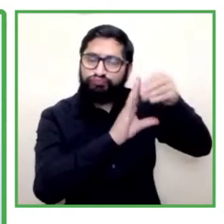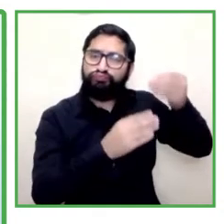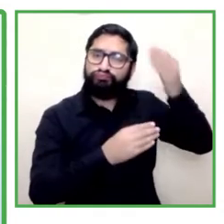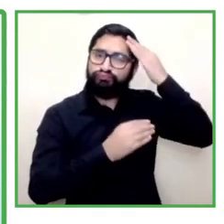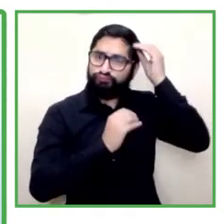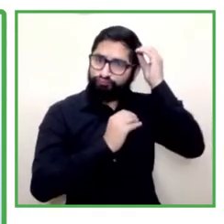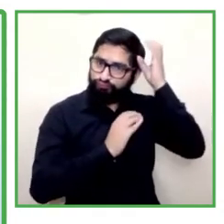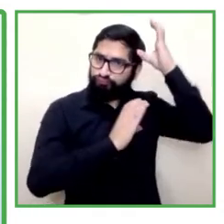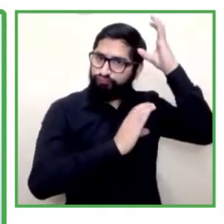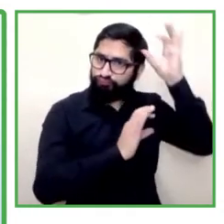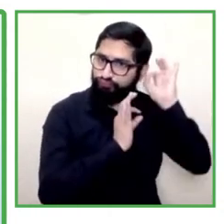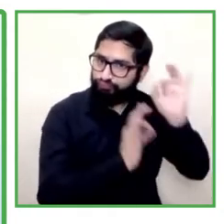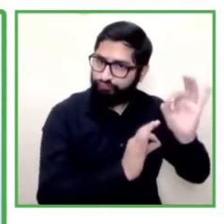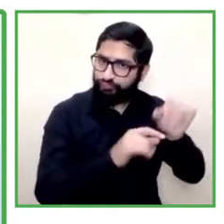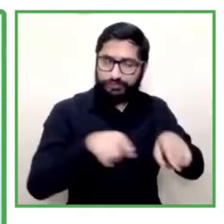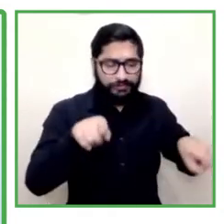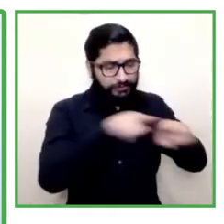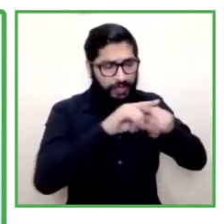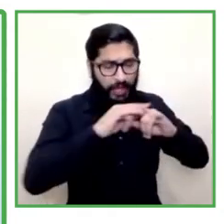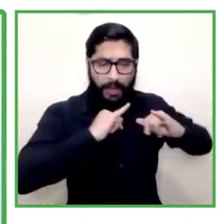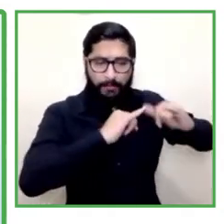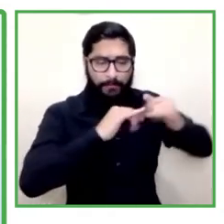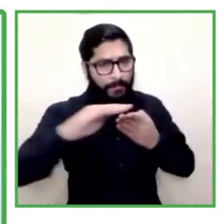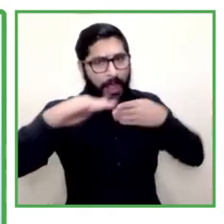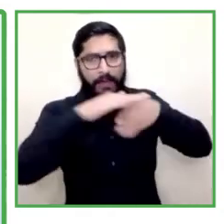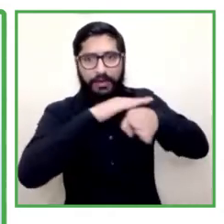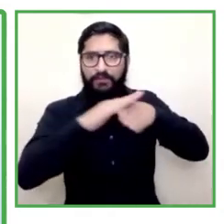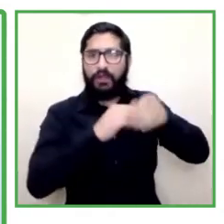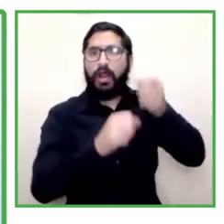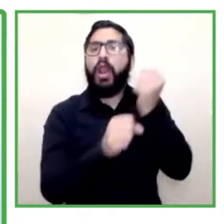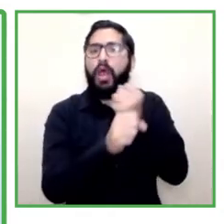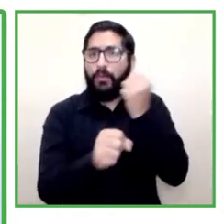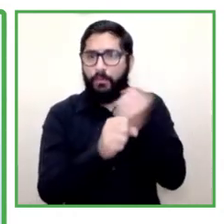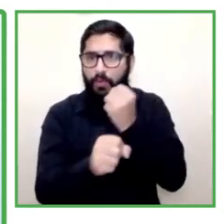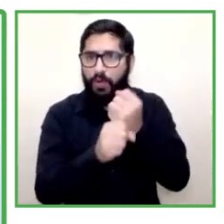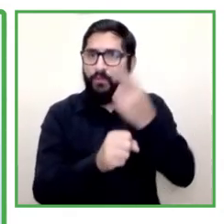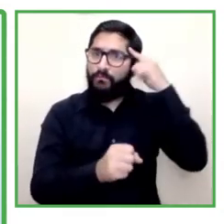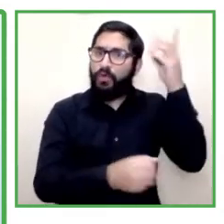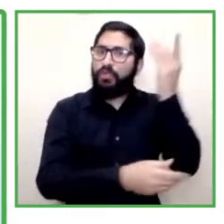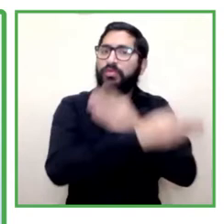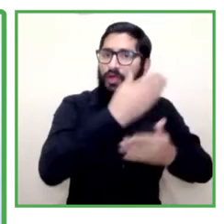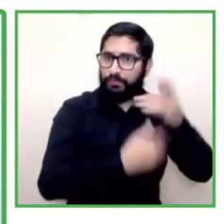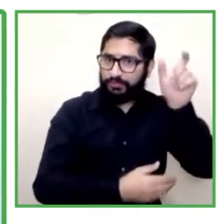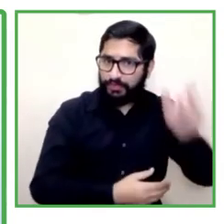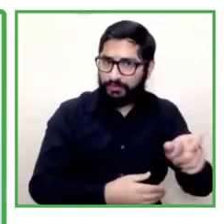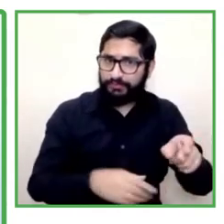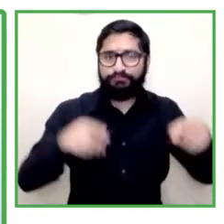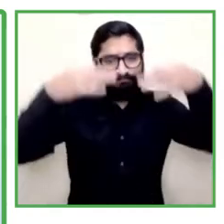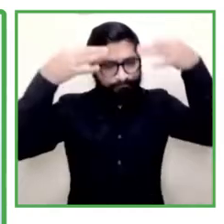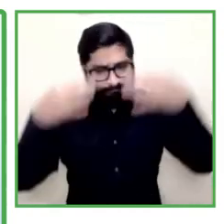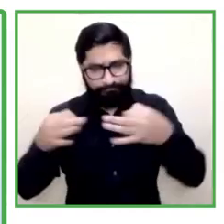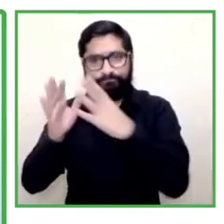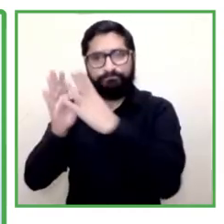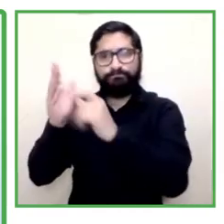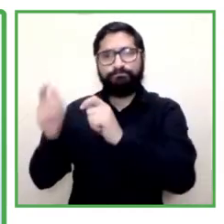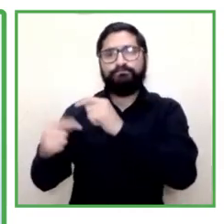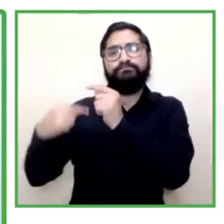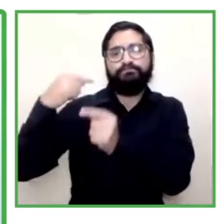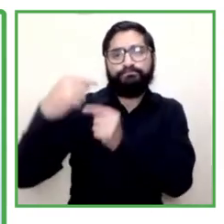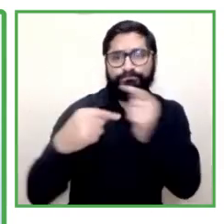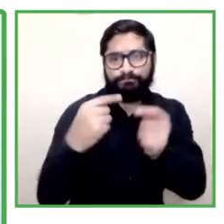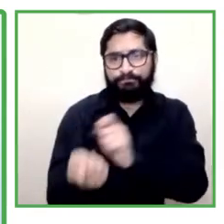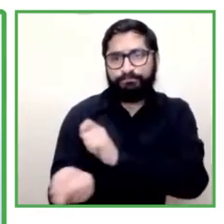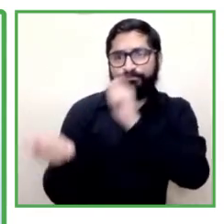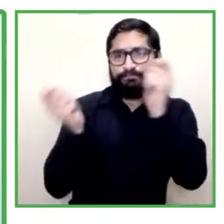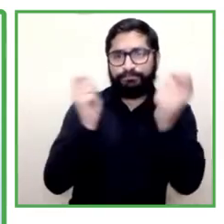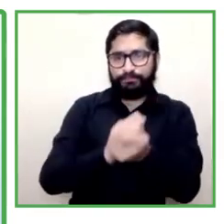create equal conditions and equal access for dependent labor for people with disabilities and in